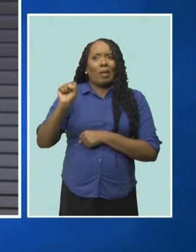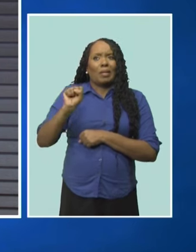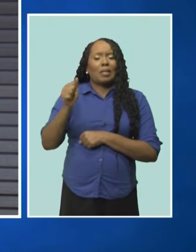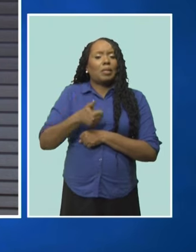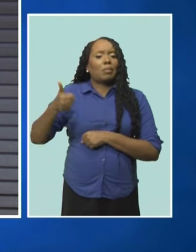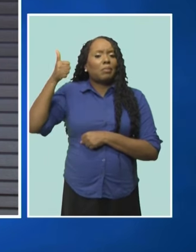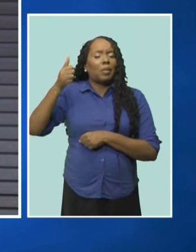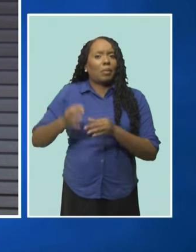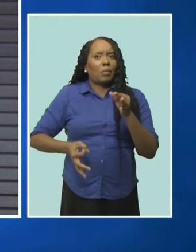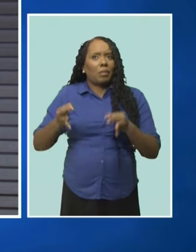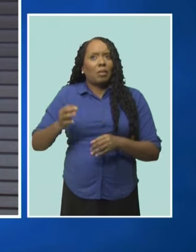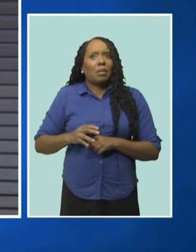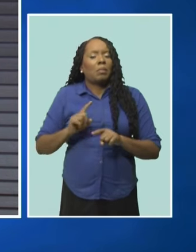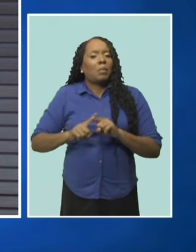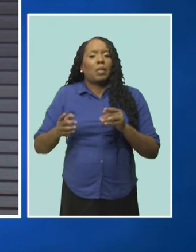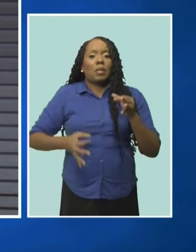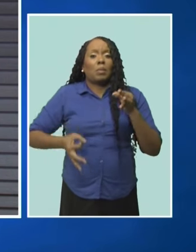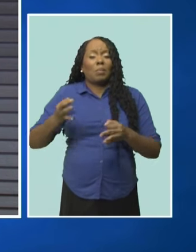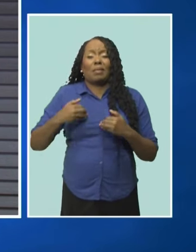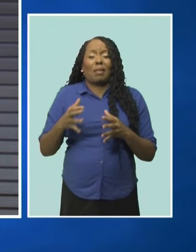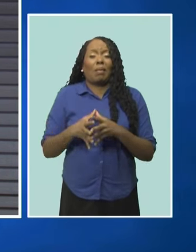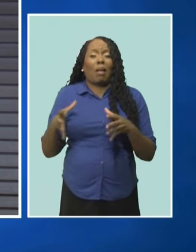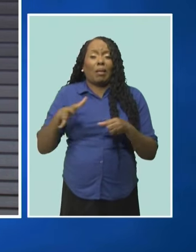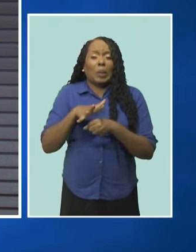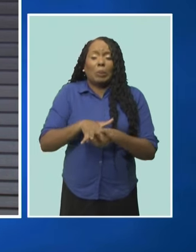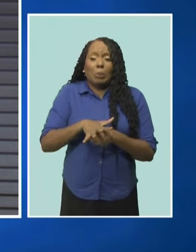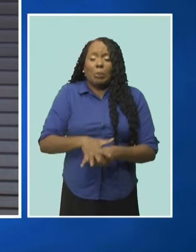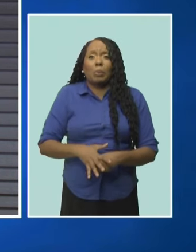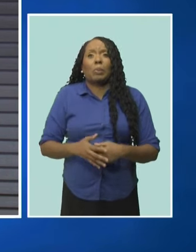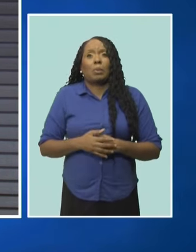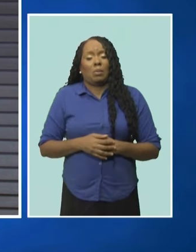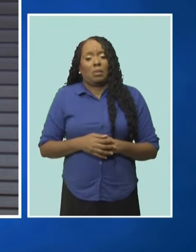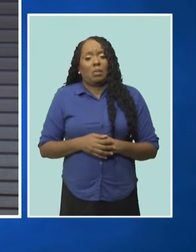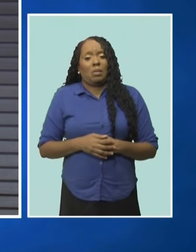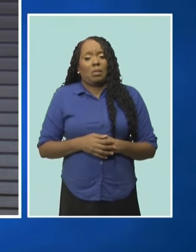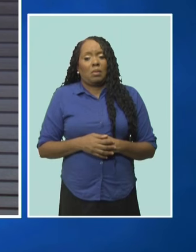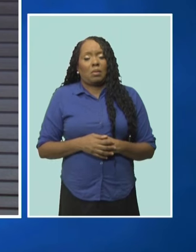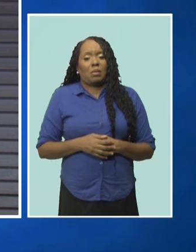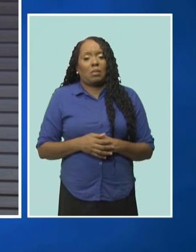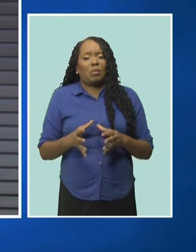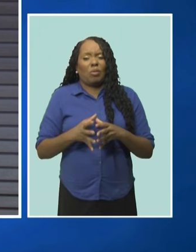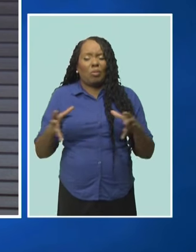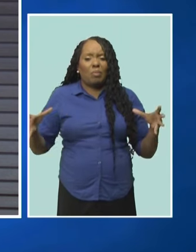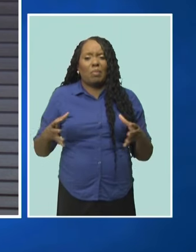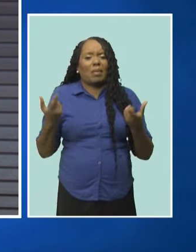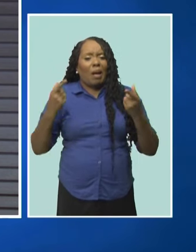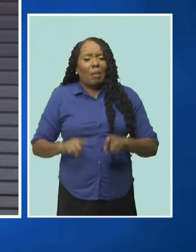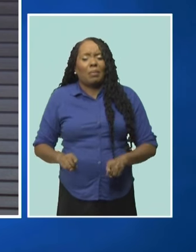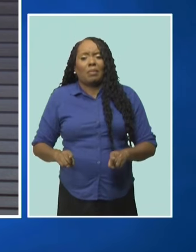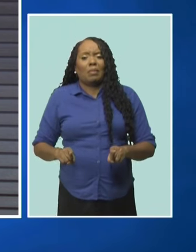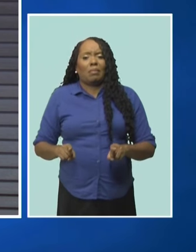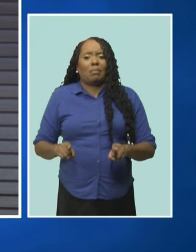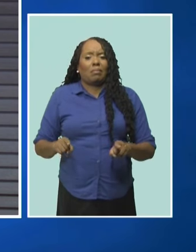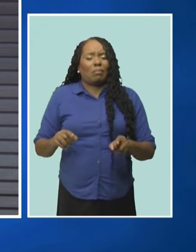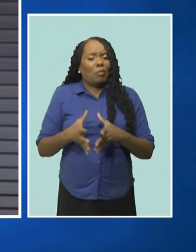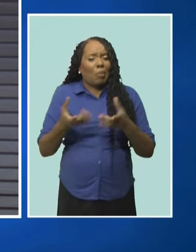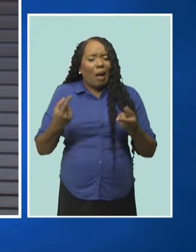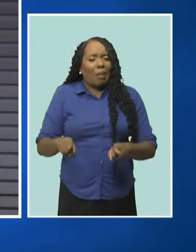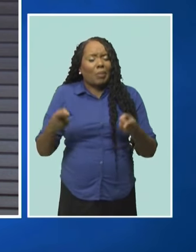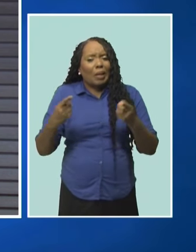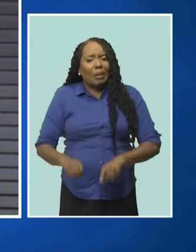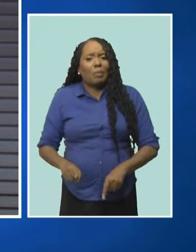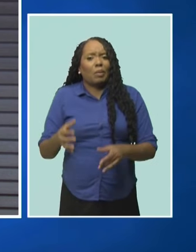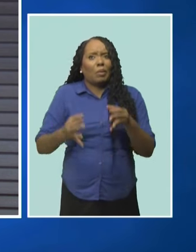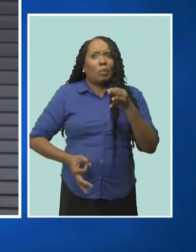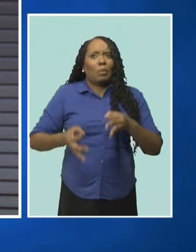simply because of the demands on the court, the pressure, the unrelenting numbers which we have. And you have to find techniques, some not